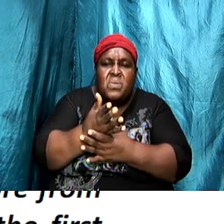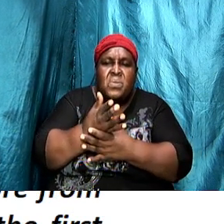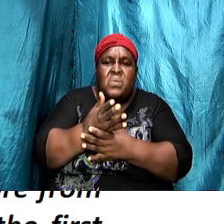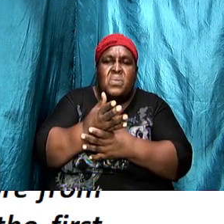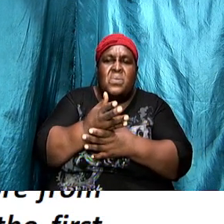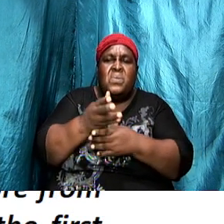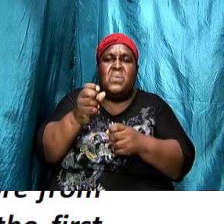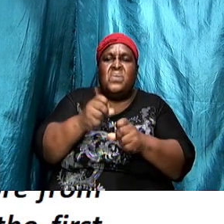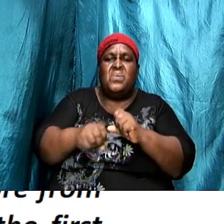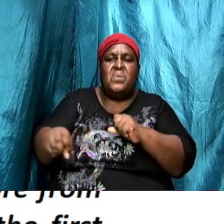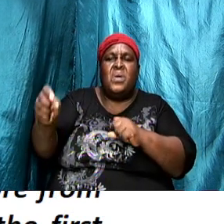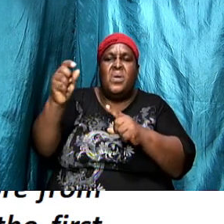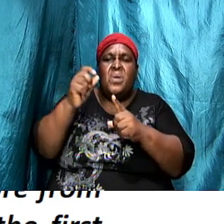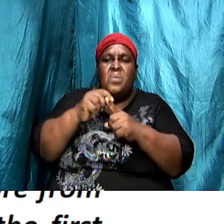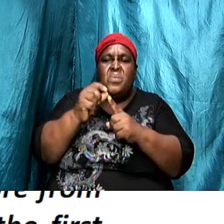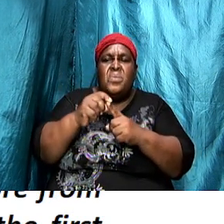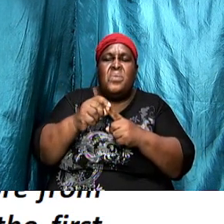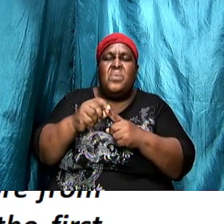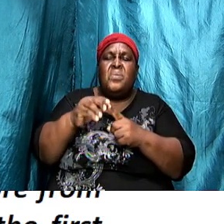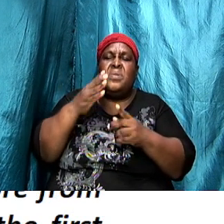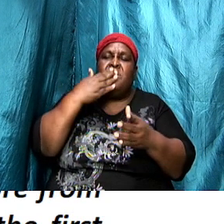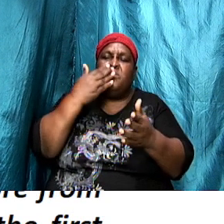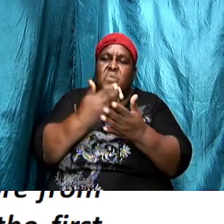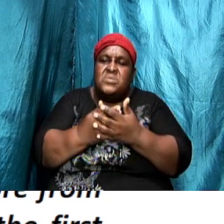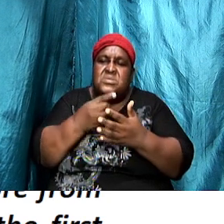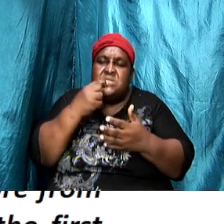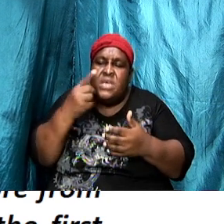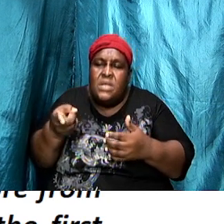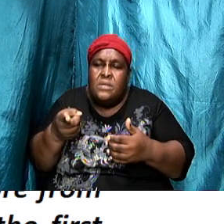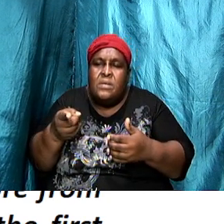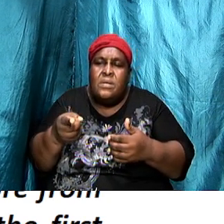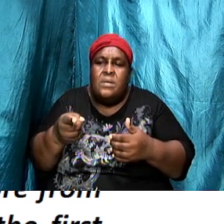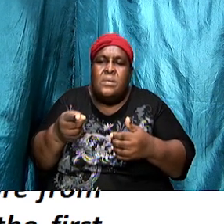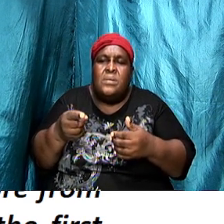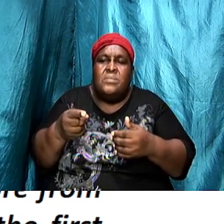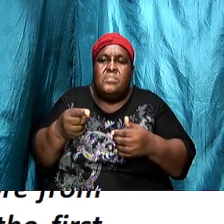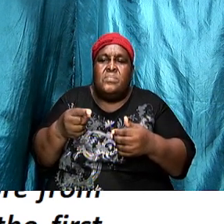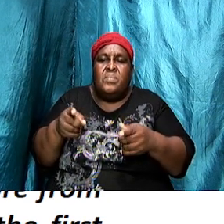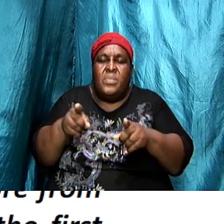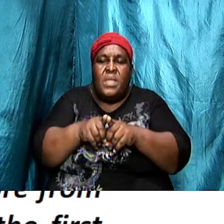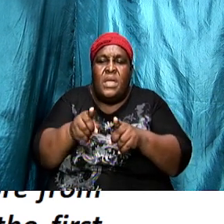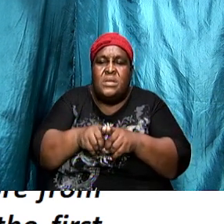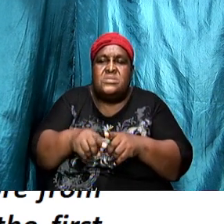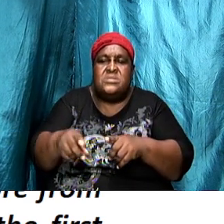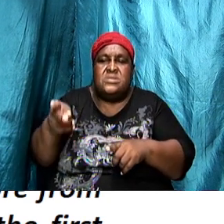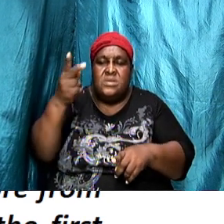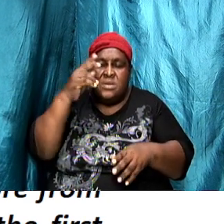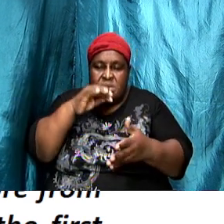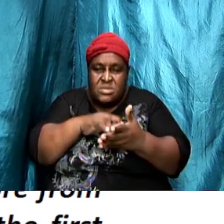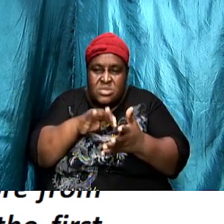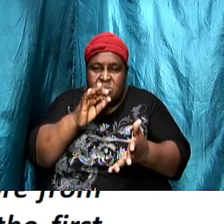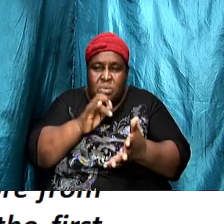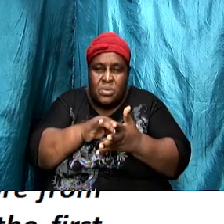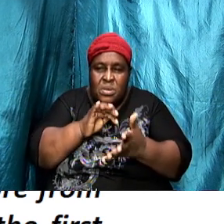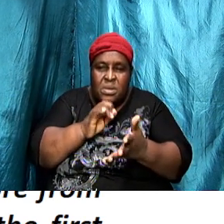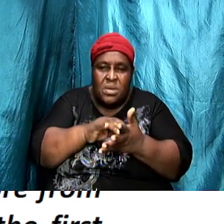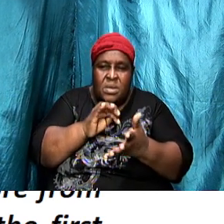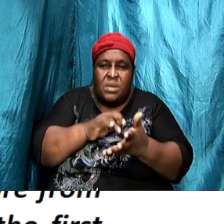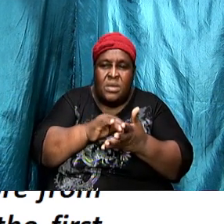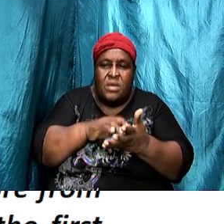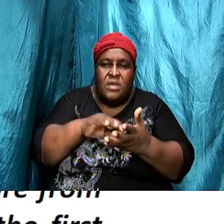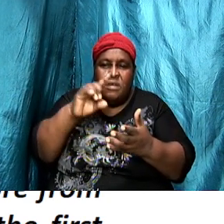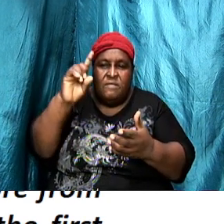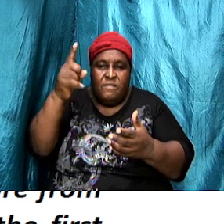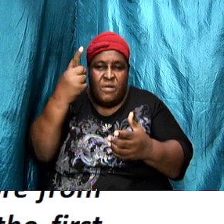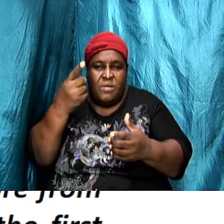commendation so we see the outline coming alive as we look into those parts of the